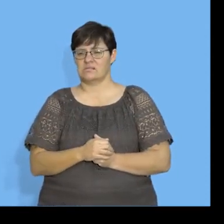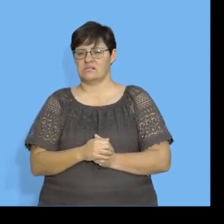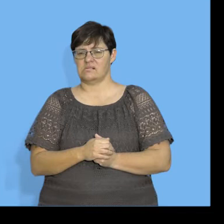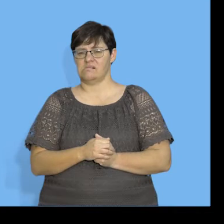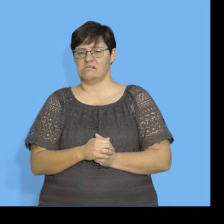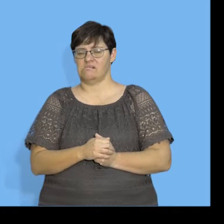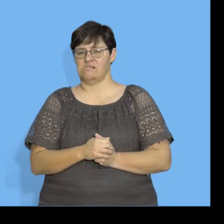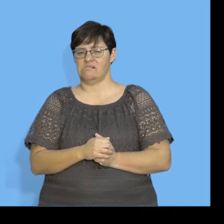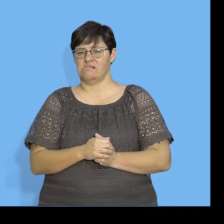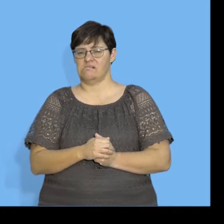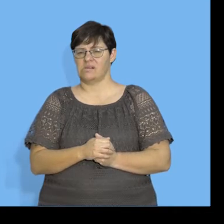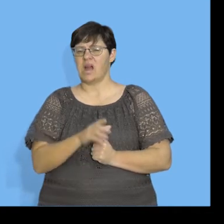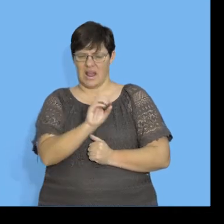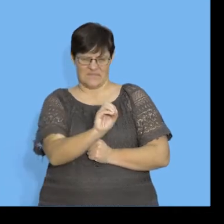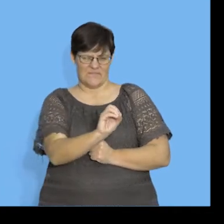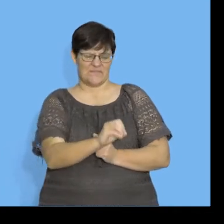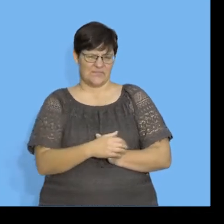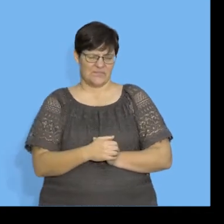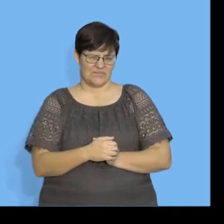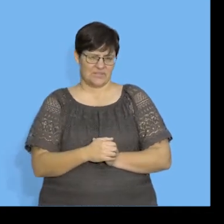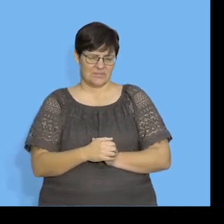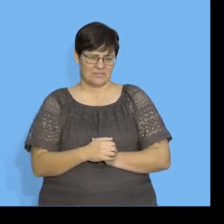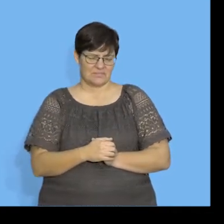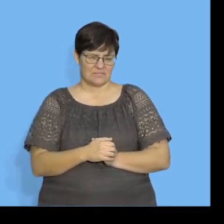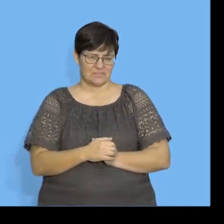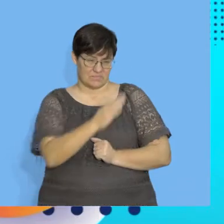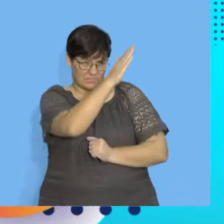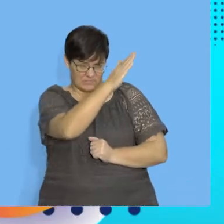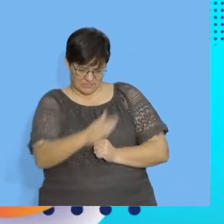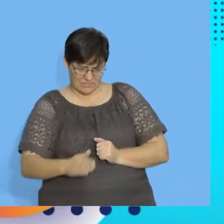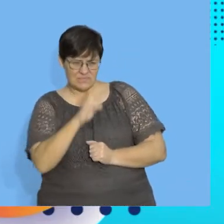Is no correlation? I think there is. It does exist.